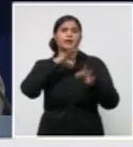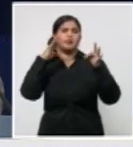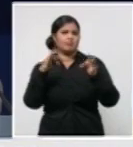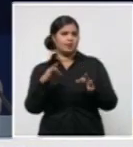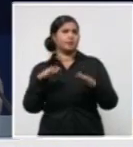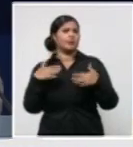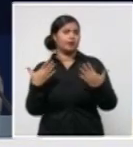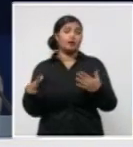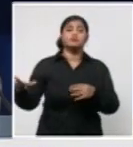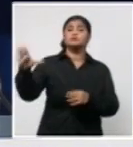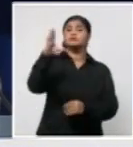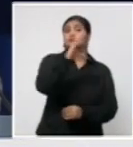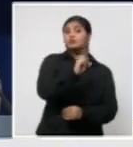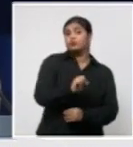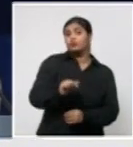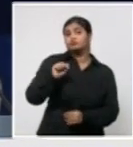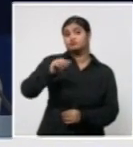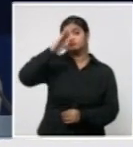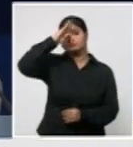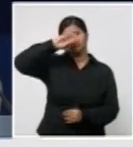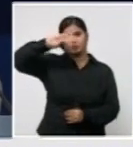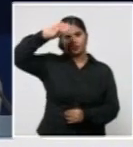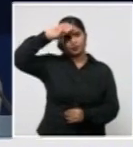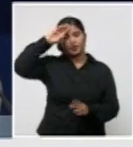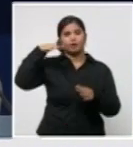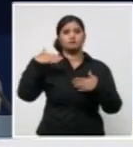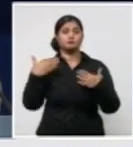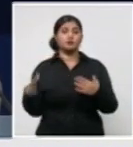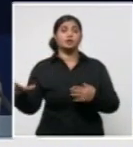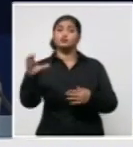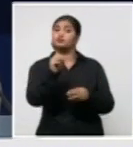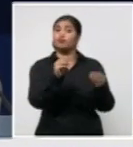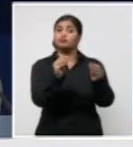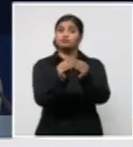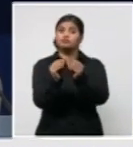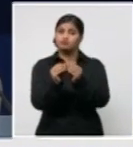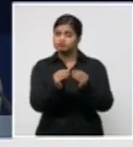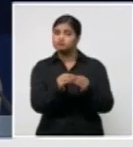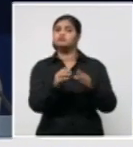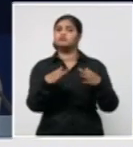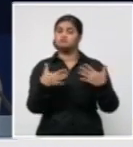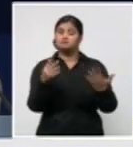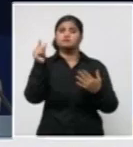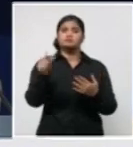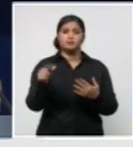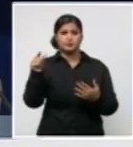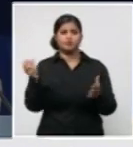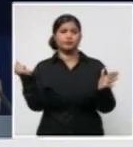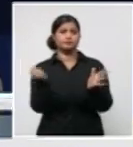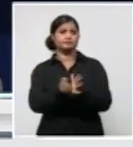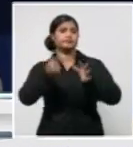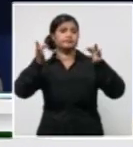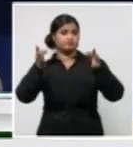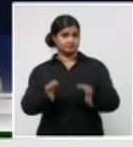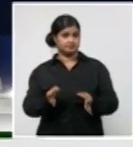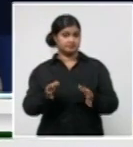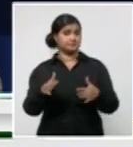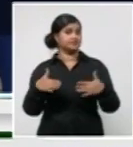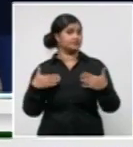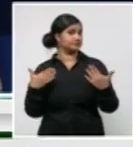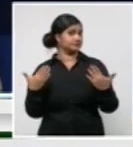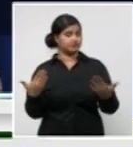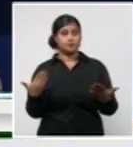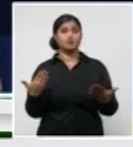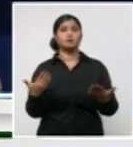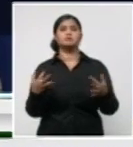contacts are those most at risk and secondly, the percentage of cases where the source of infection has been a person